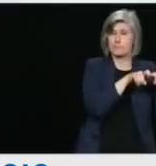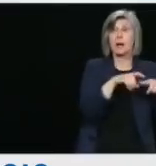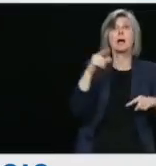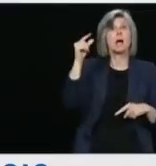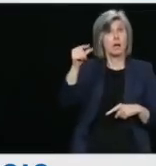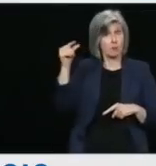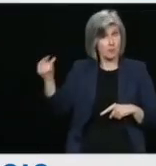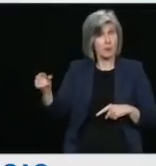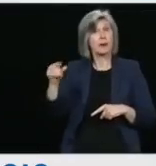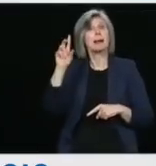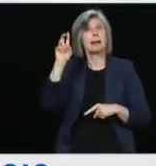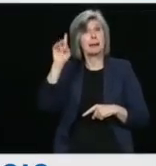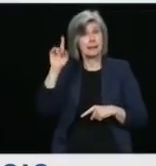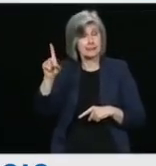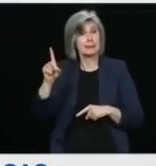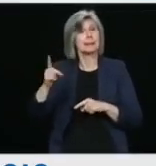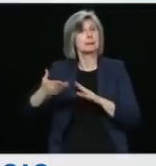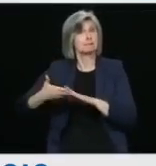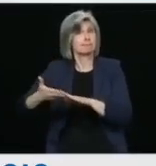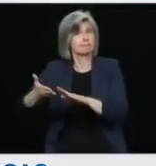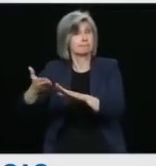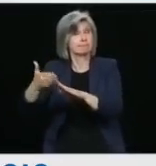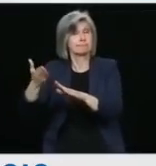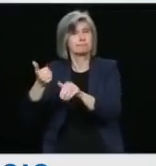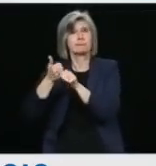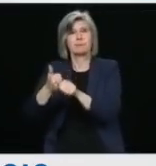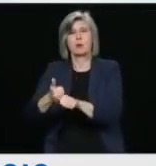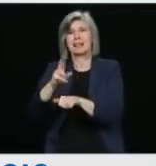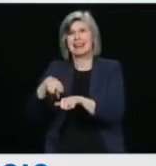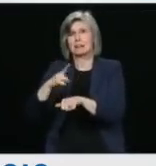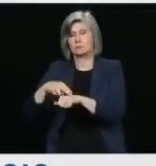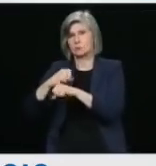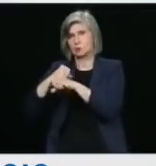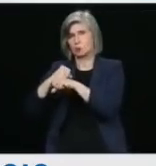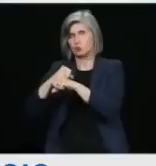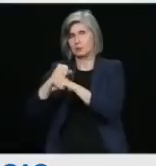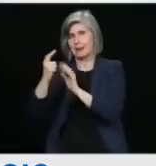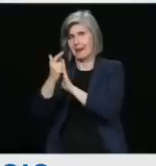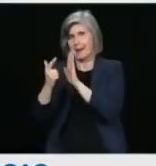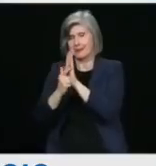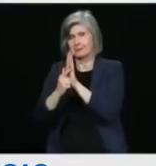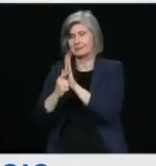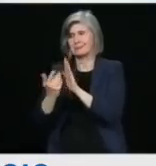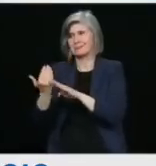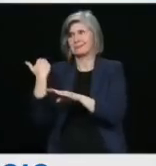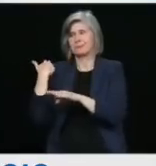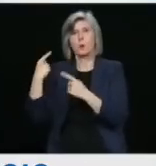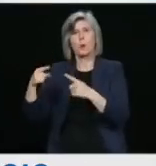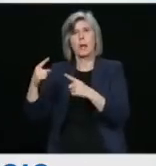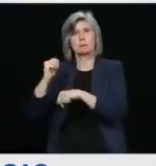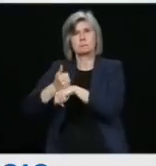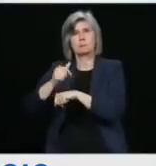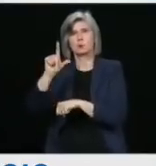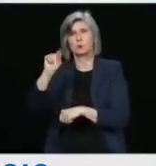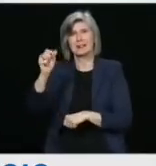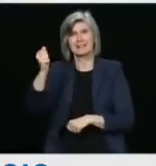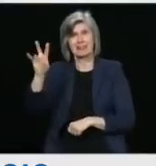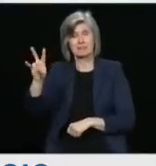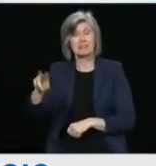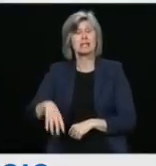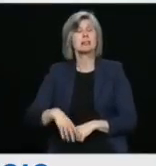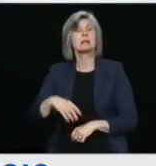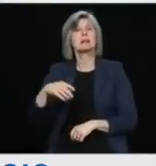introduced in 2017. And in September of 2019, my predecessor, Minister